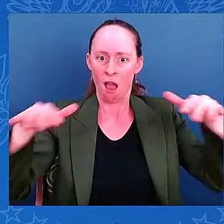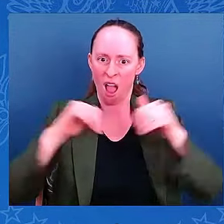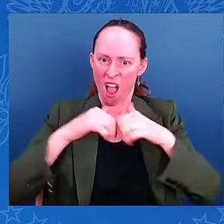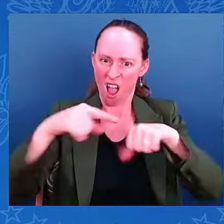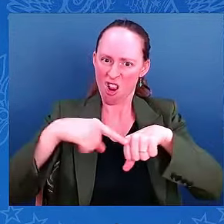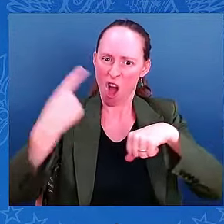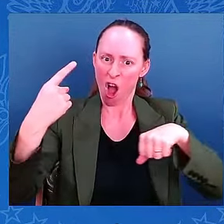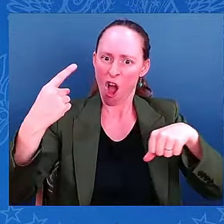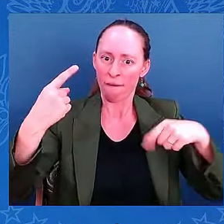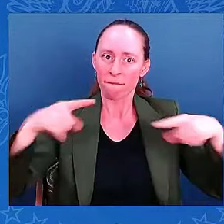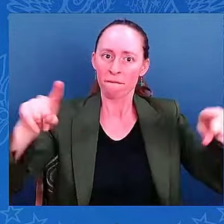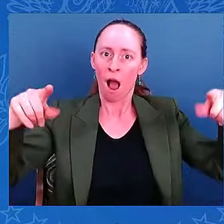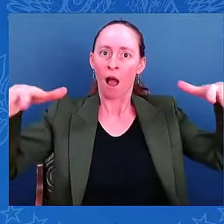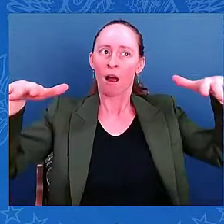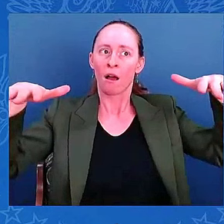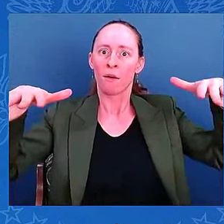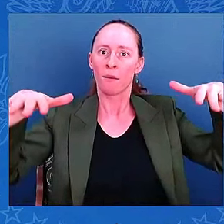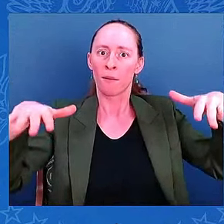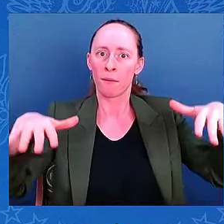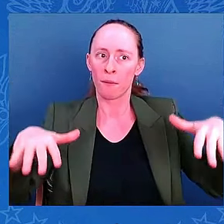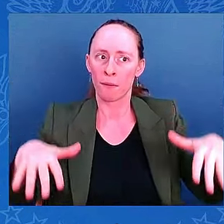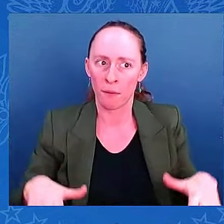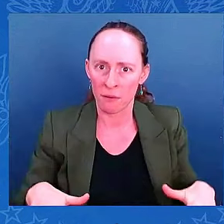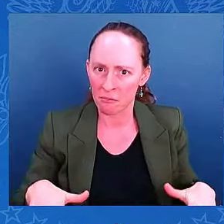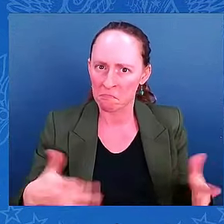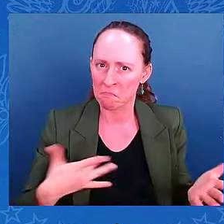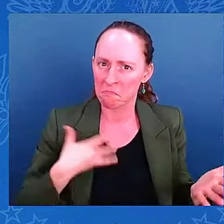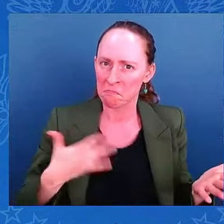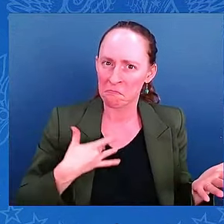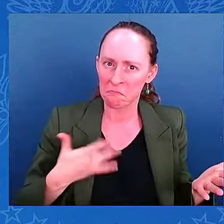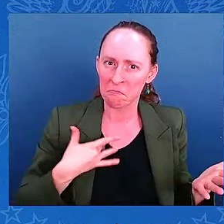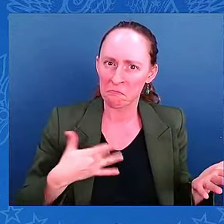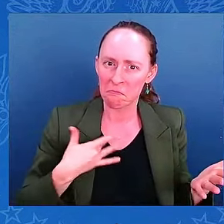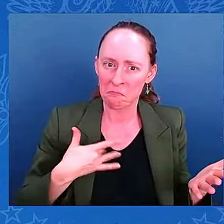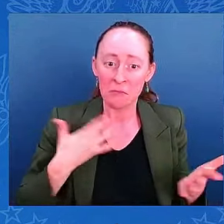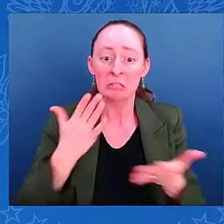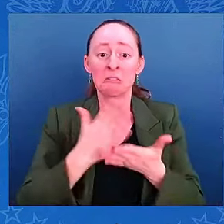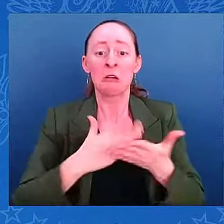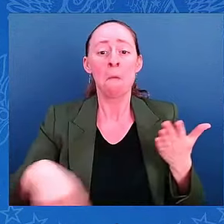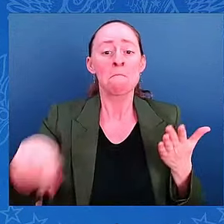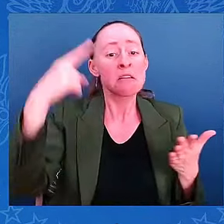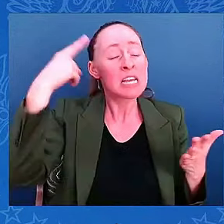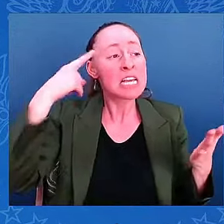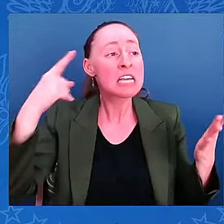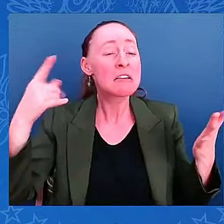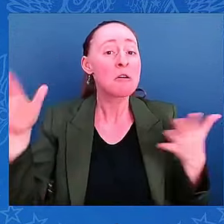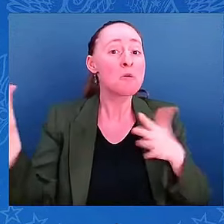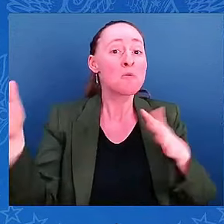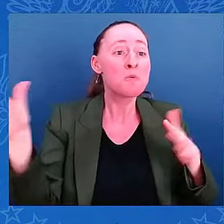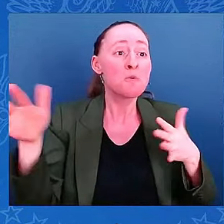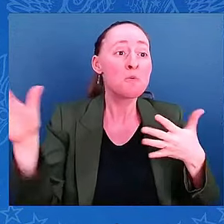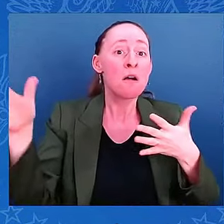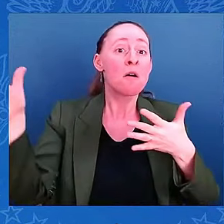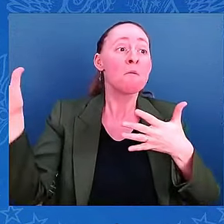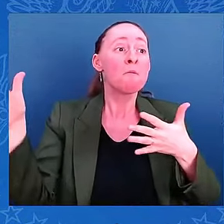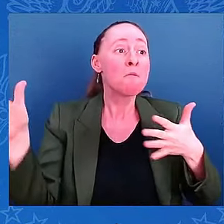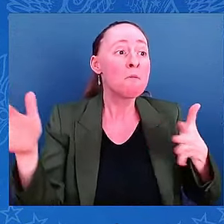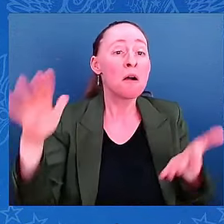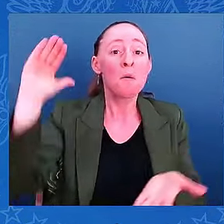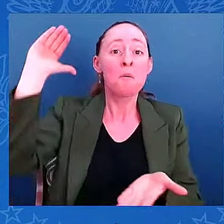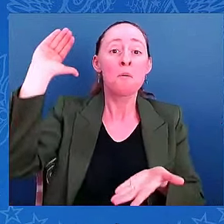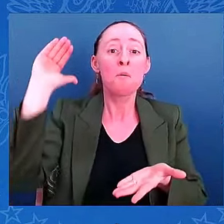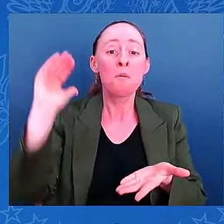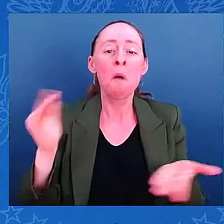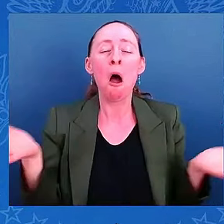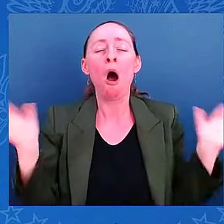people think once the winds are died down and have gotten through that, okay, we're all set. But these rivers flooding